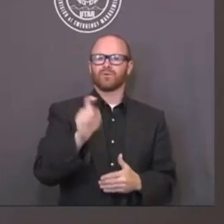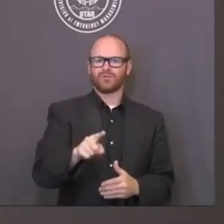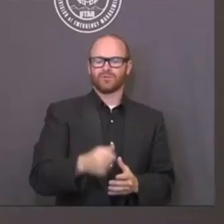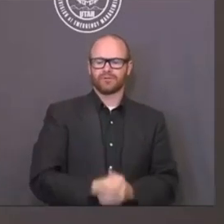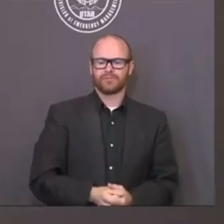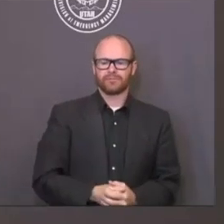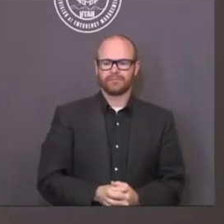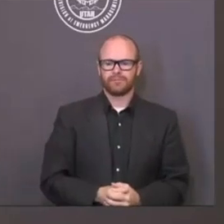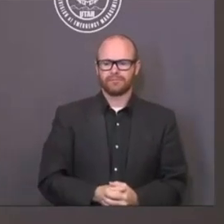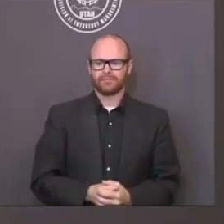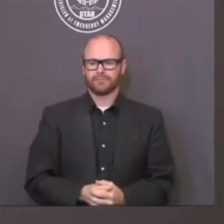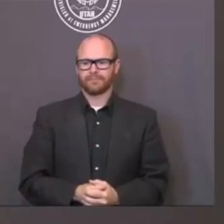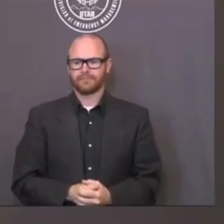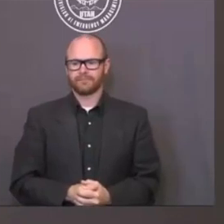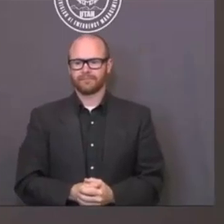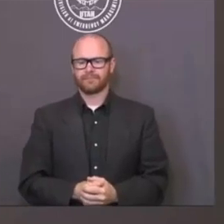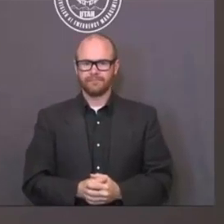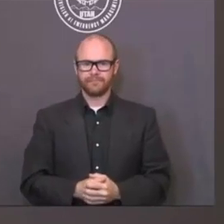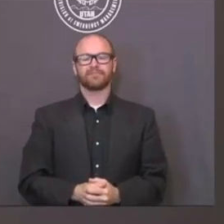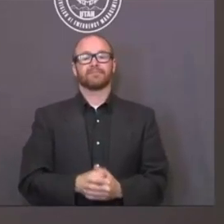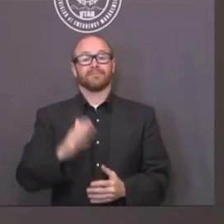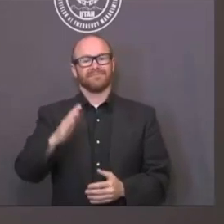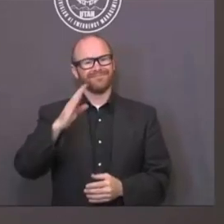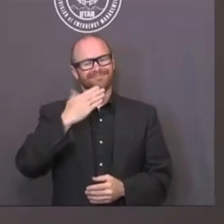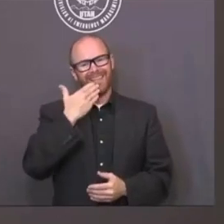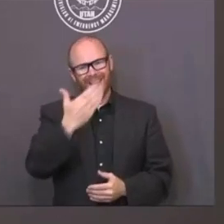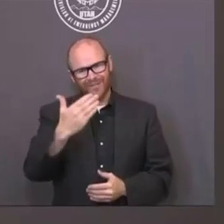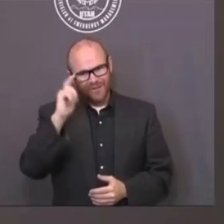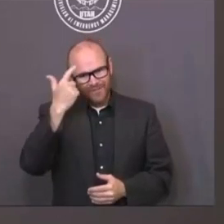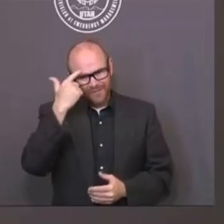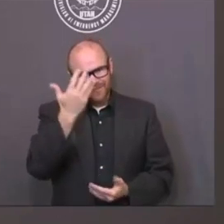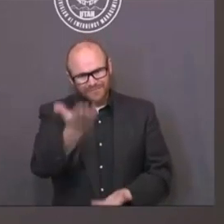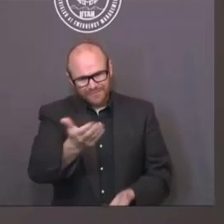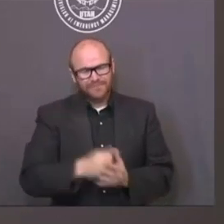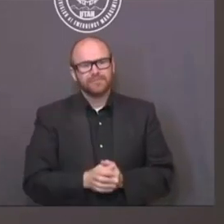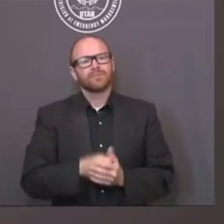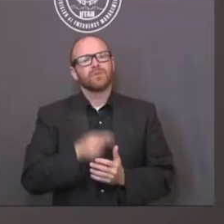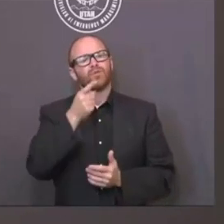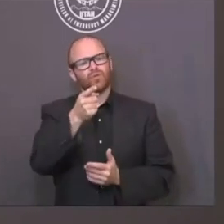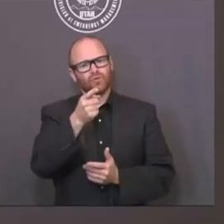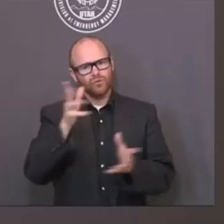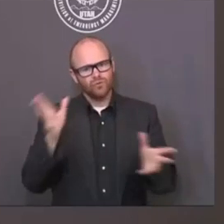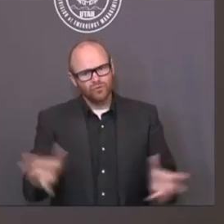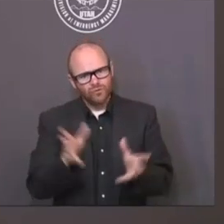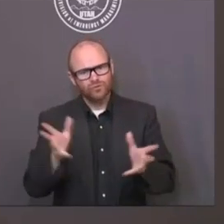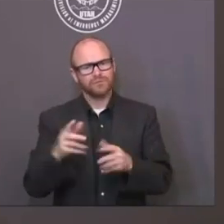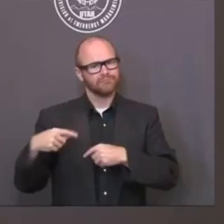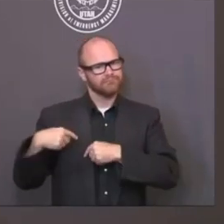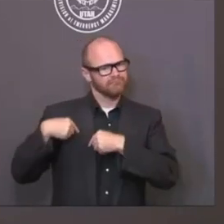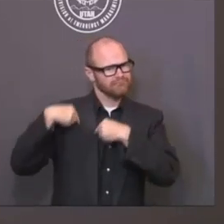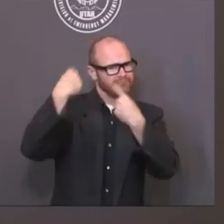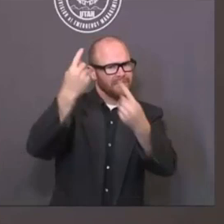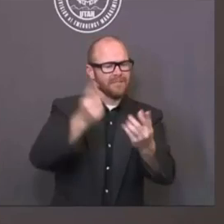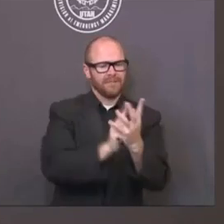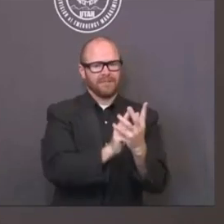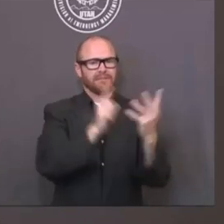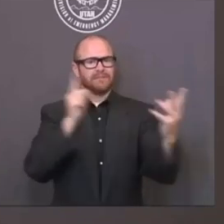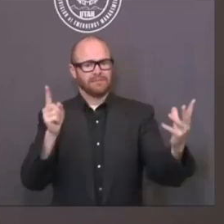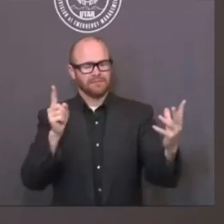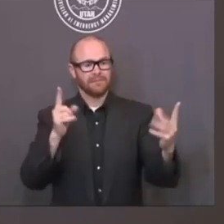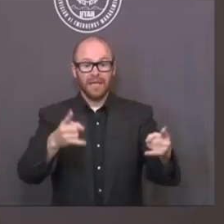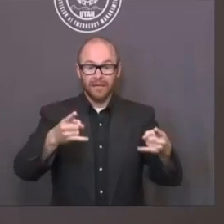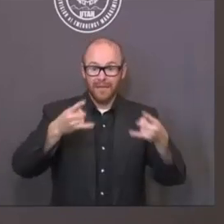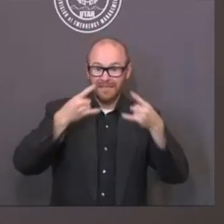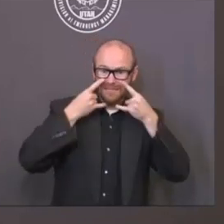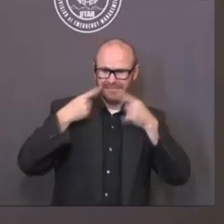Hi, thank you and good afternoon, Governor. You have been encouraging social distancing and wearing masks